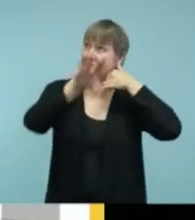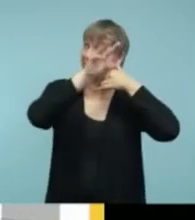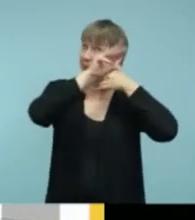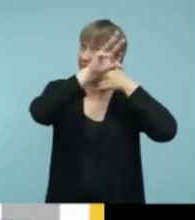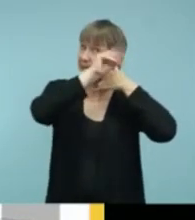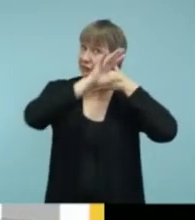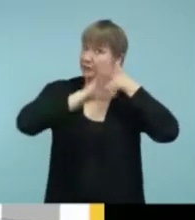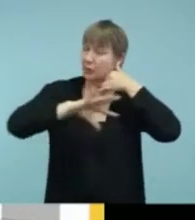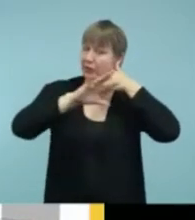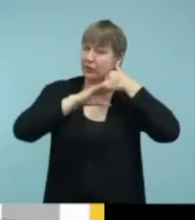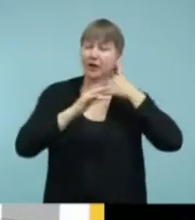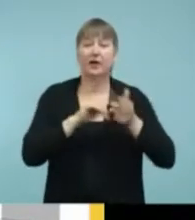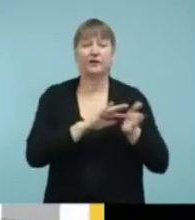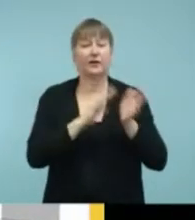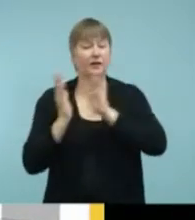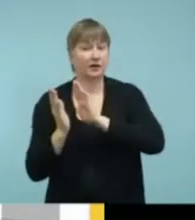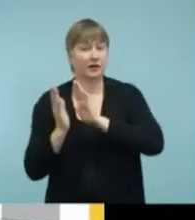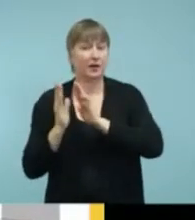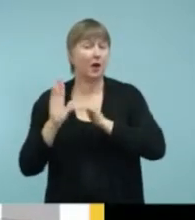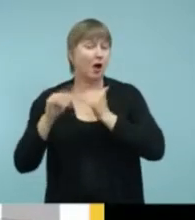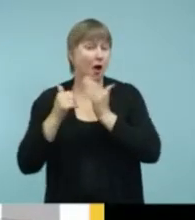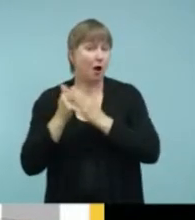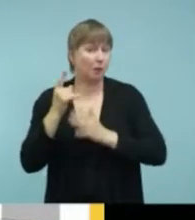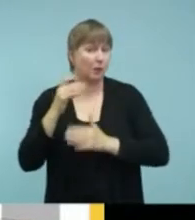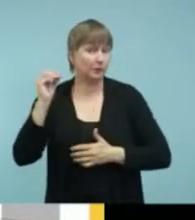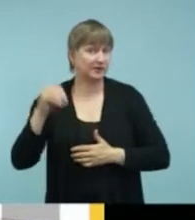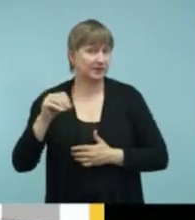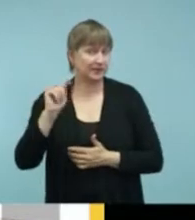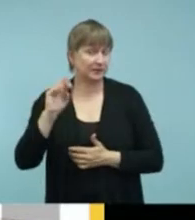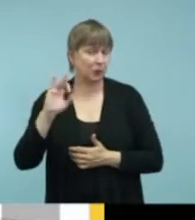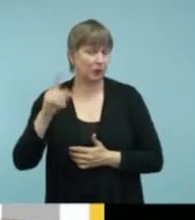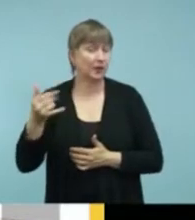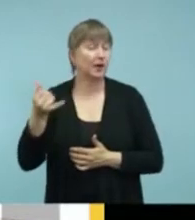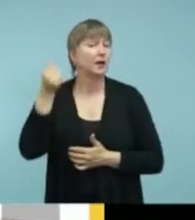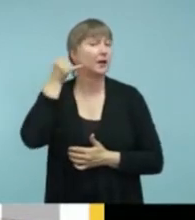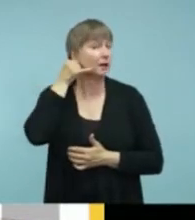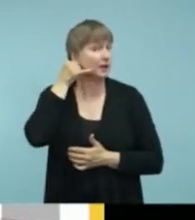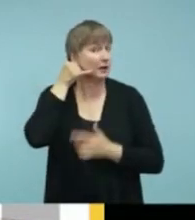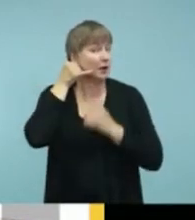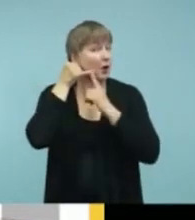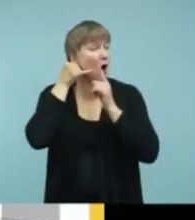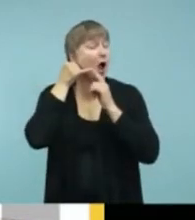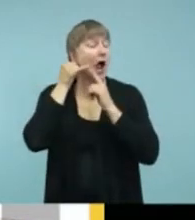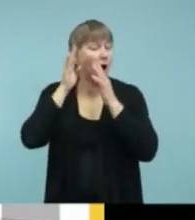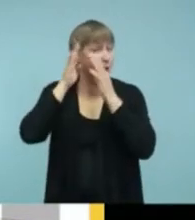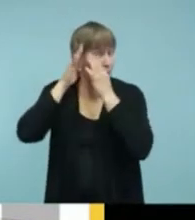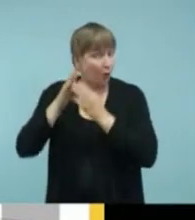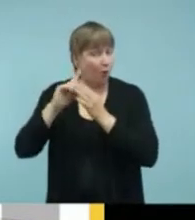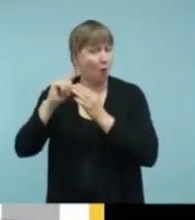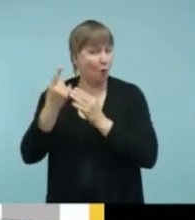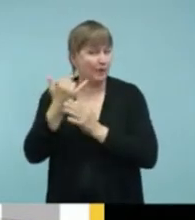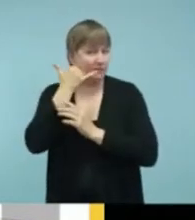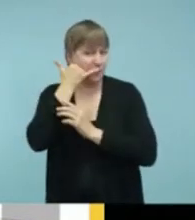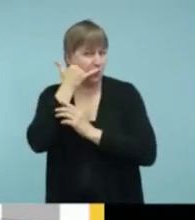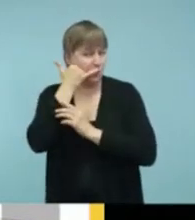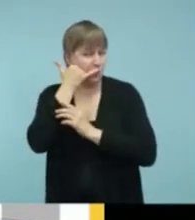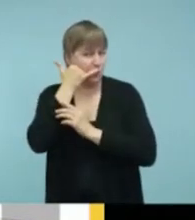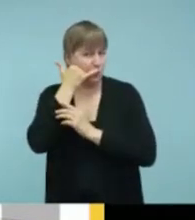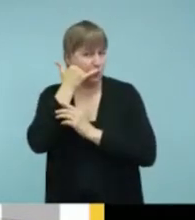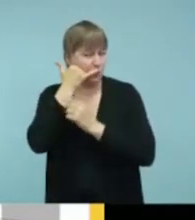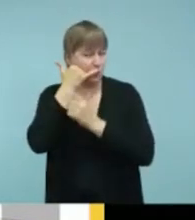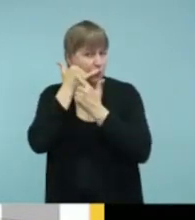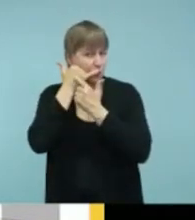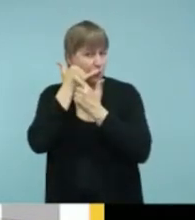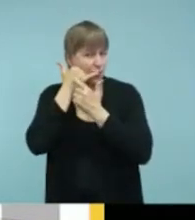I held it to this ear, which is all telecoil, I would only hear the signal that comes from the telephone. And that is